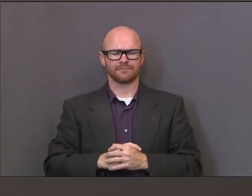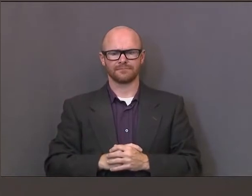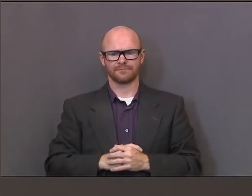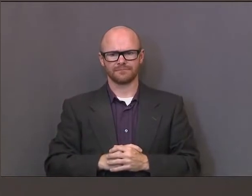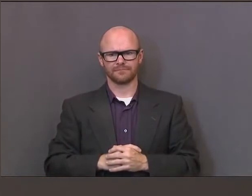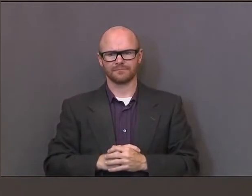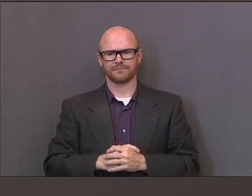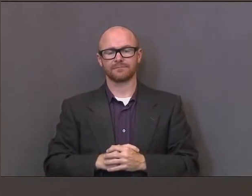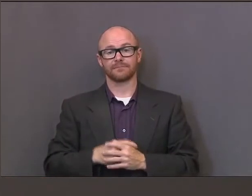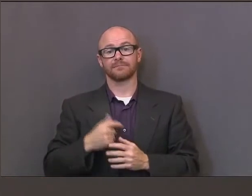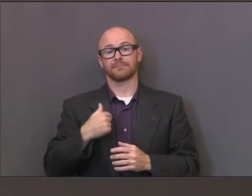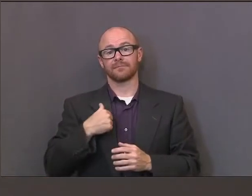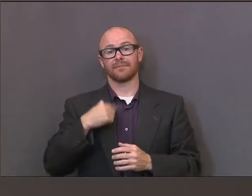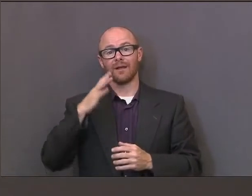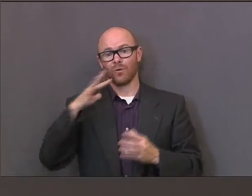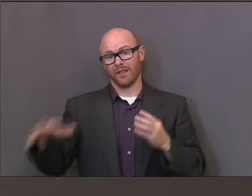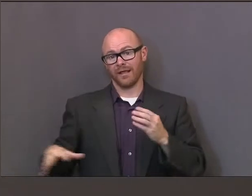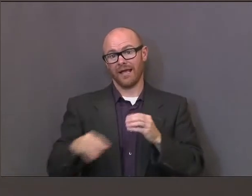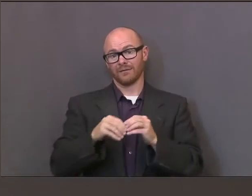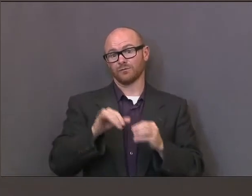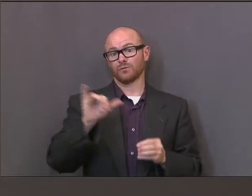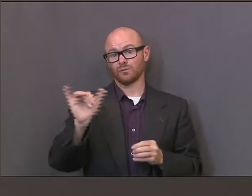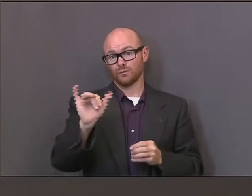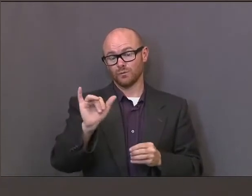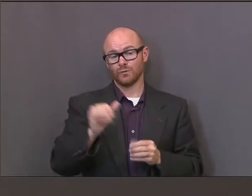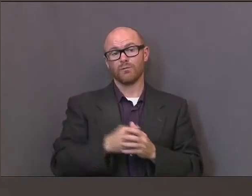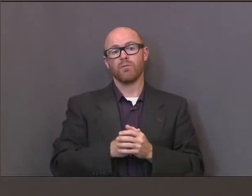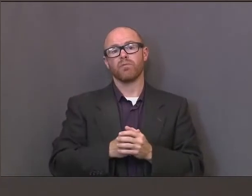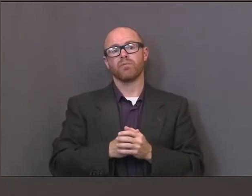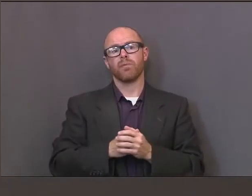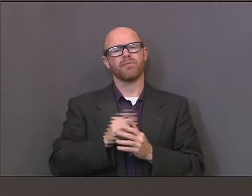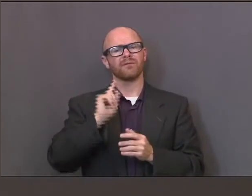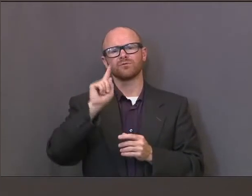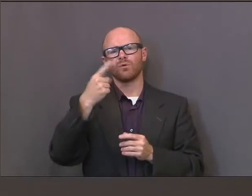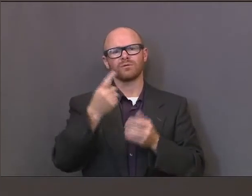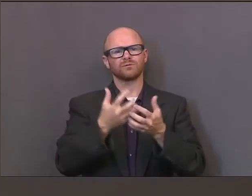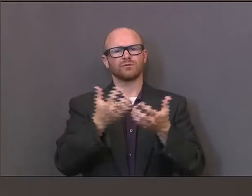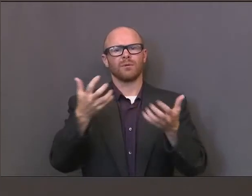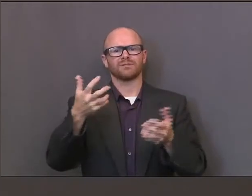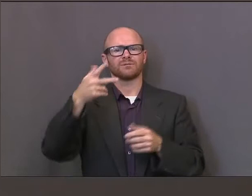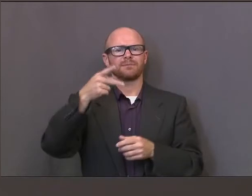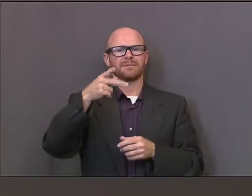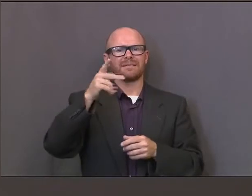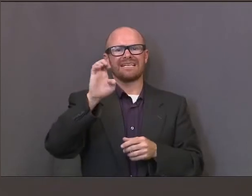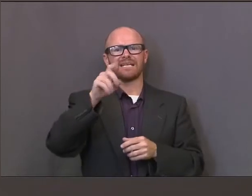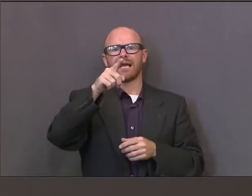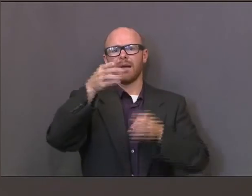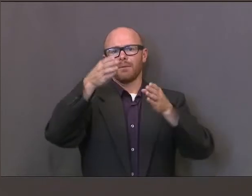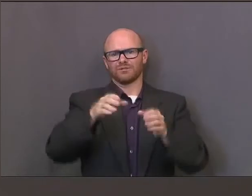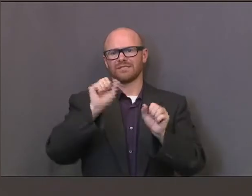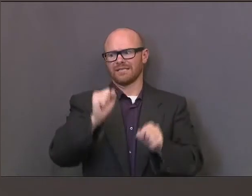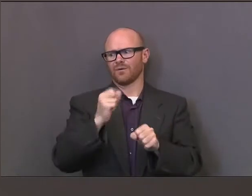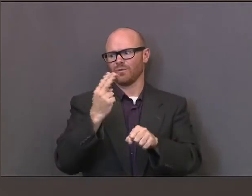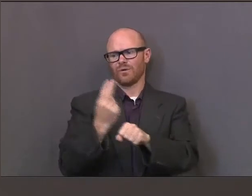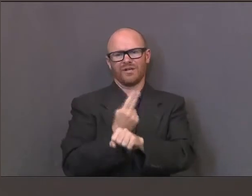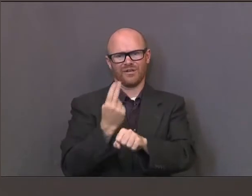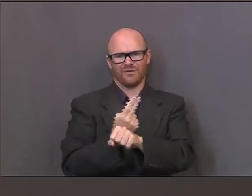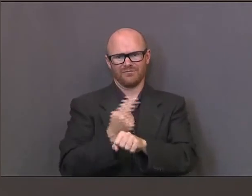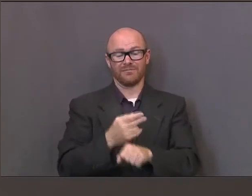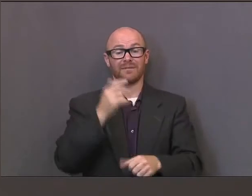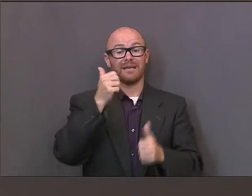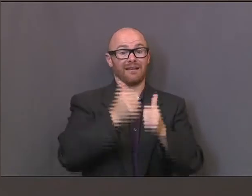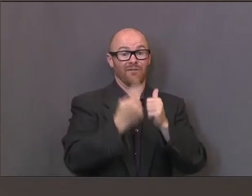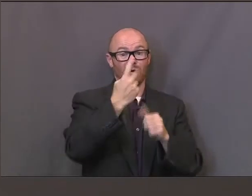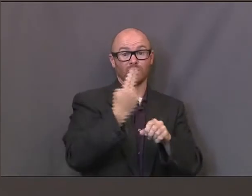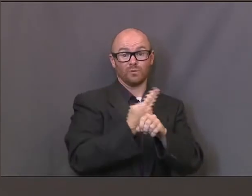Let me just add, Ben, too, that there is only so much PPE that you can wear. And so if everybody has a mask,